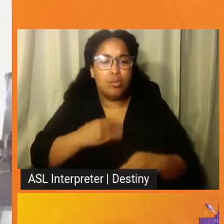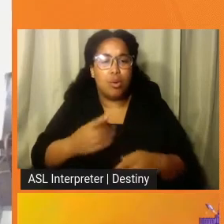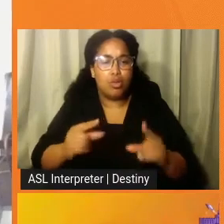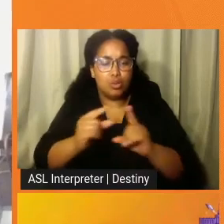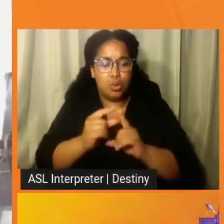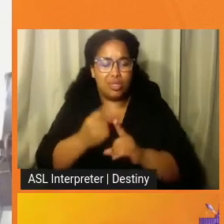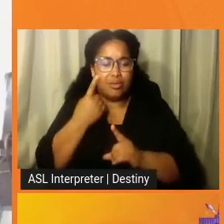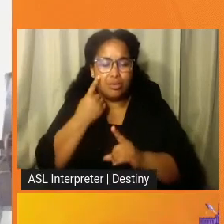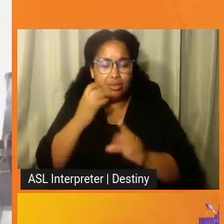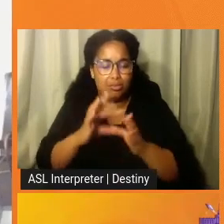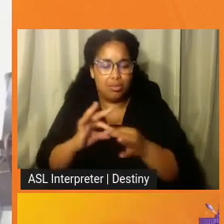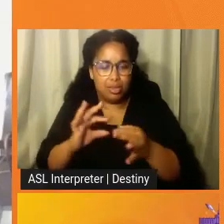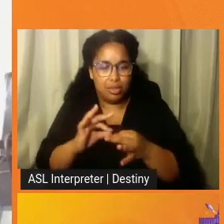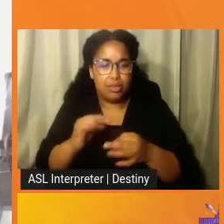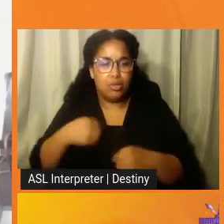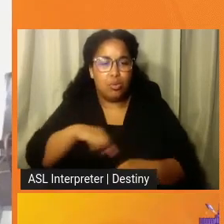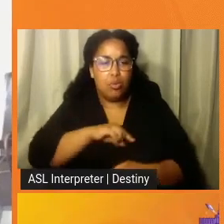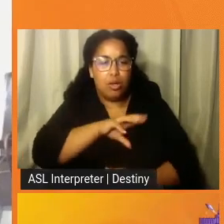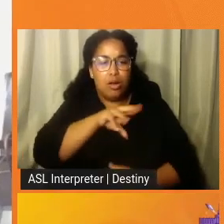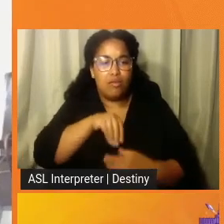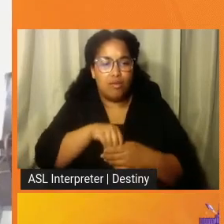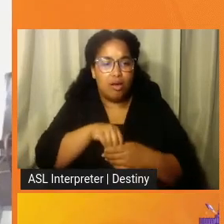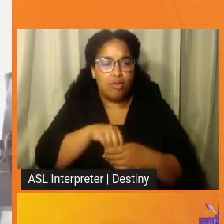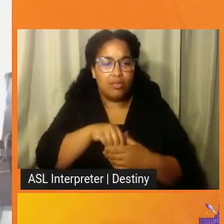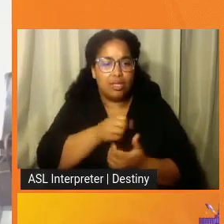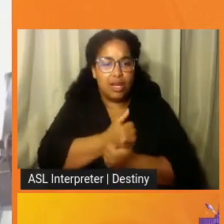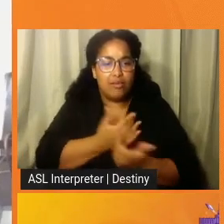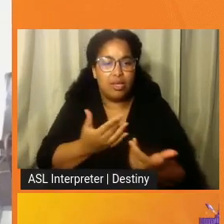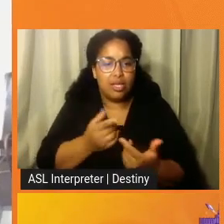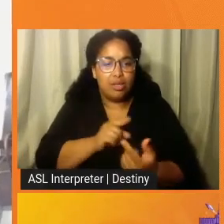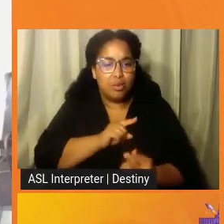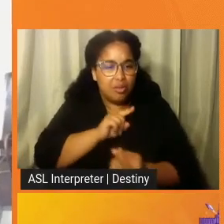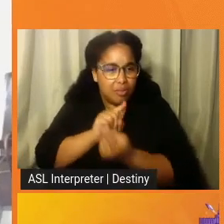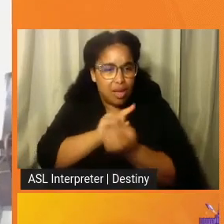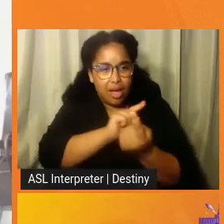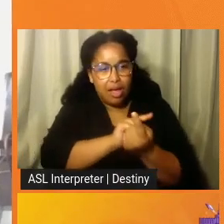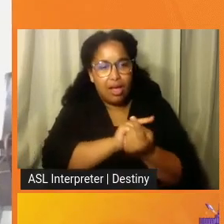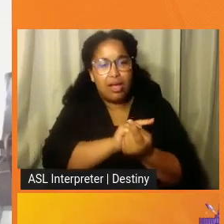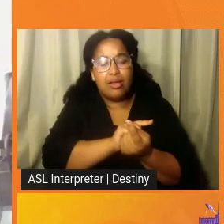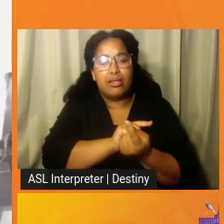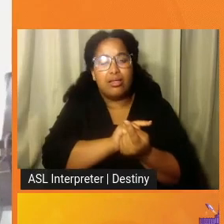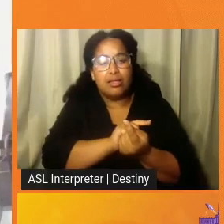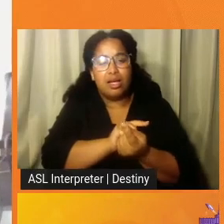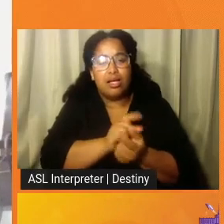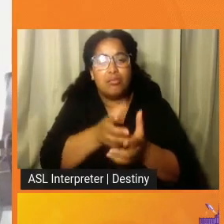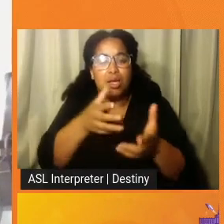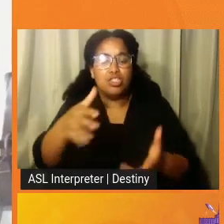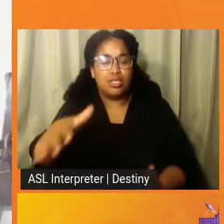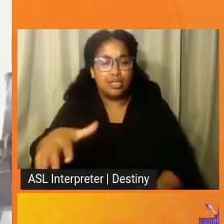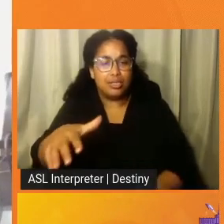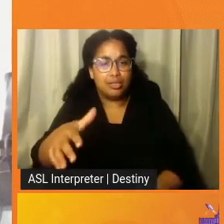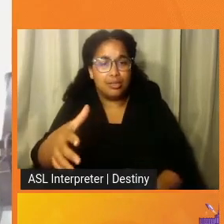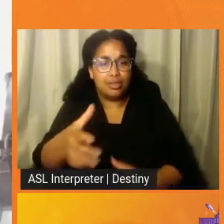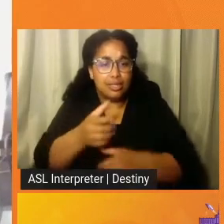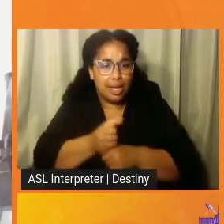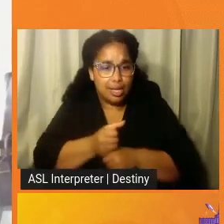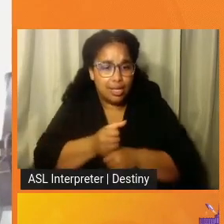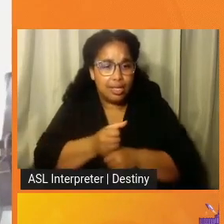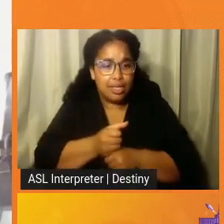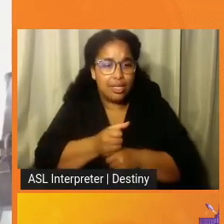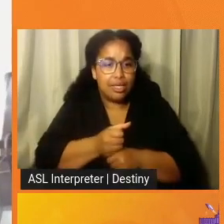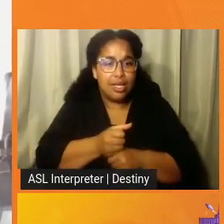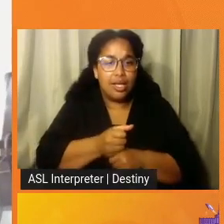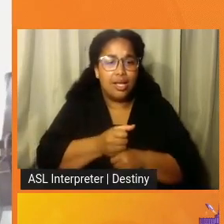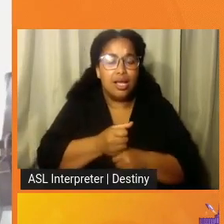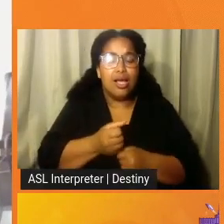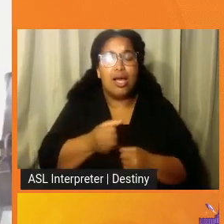I mentioned earlier, we are a part of all that we have met. Much is taken and much remains. And Hemingway once wrote that many are